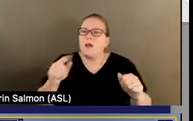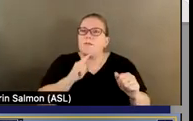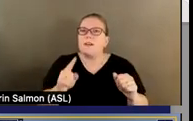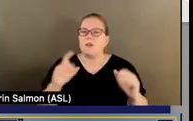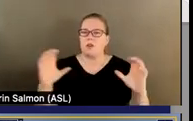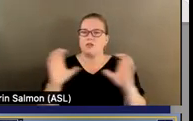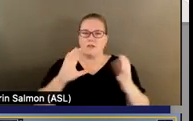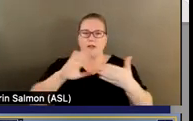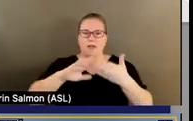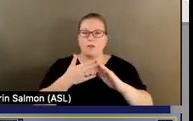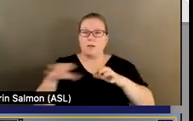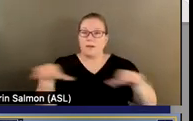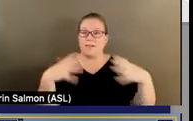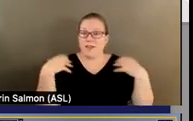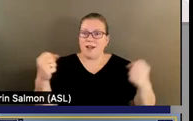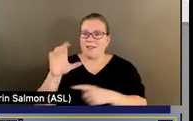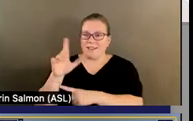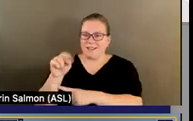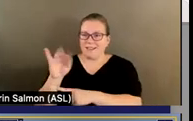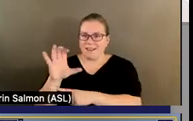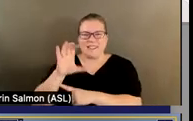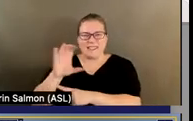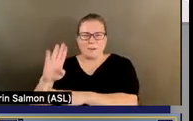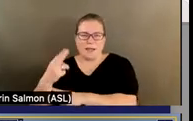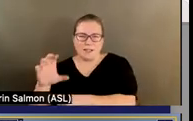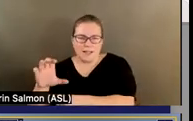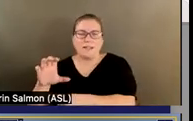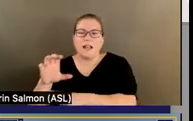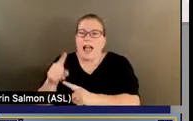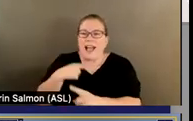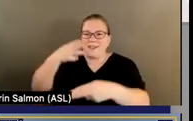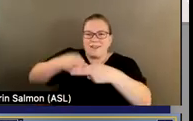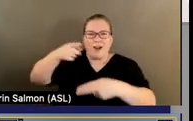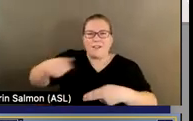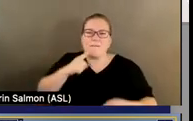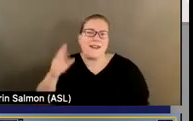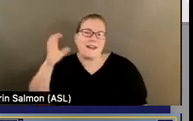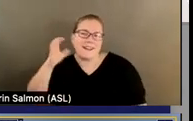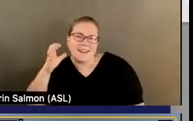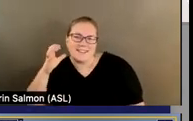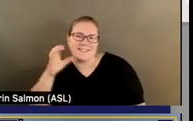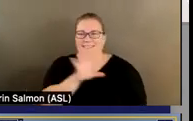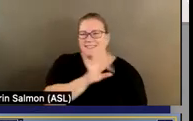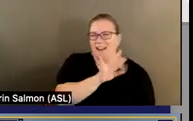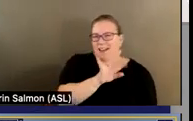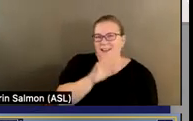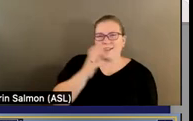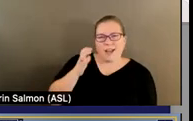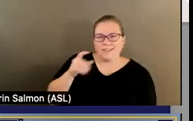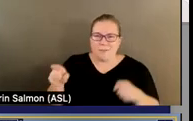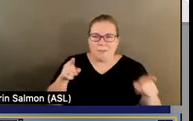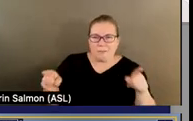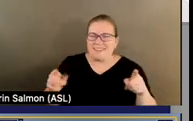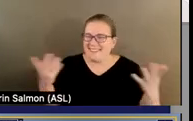behavioral health clinics. I often refer to CCBHCs as being cousins to 988. You cannot have a